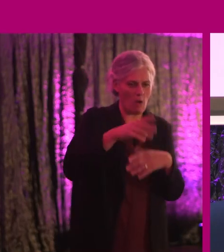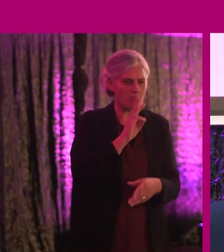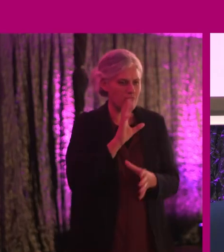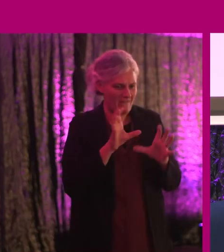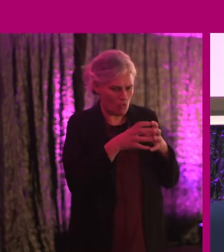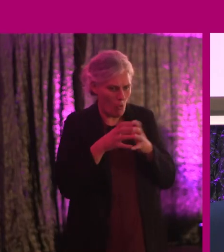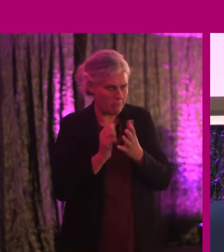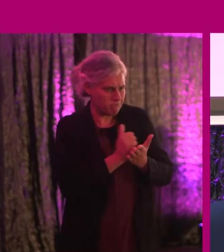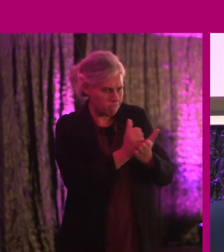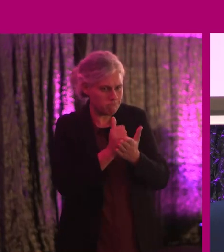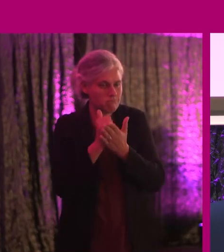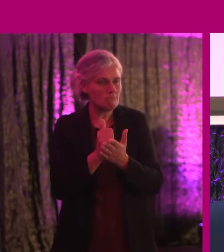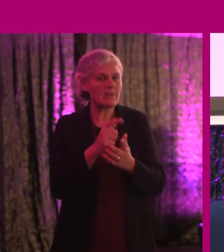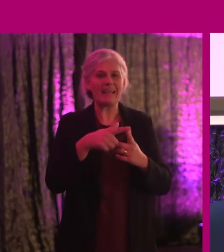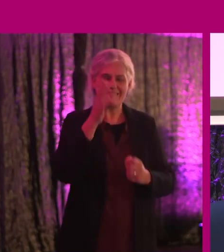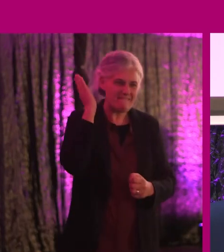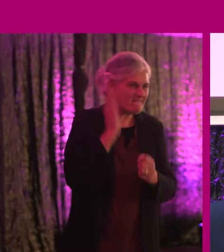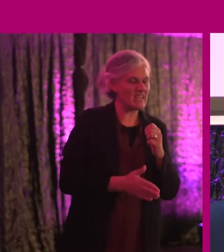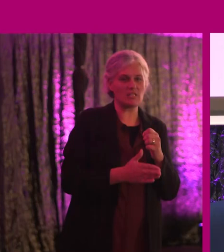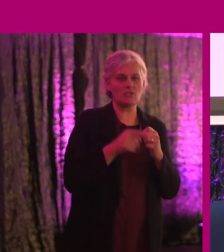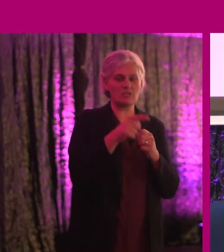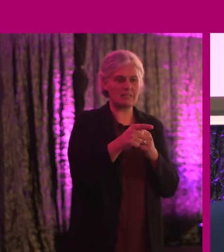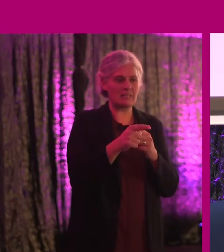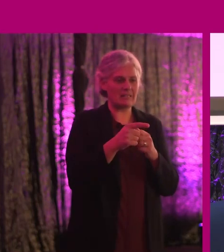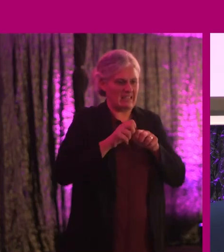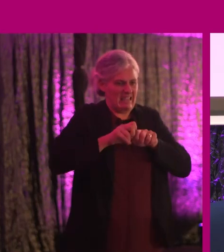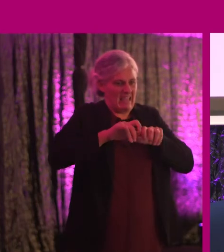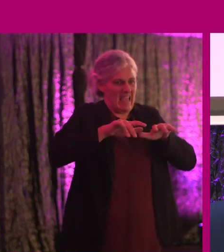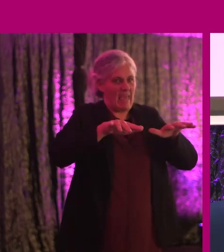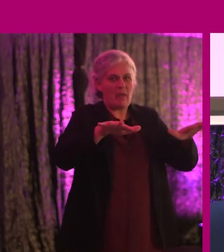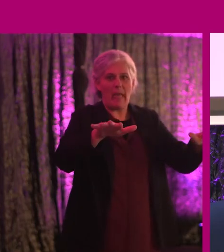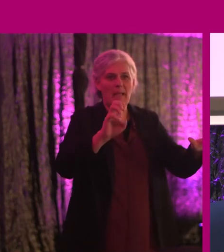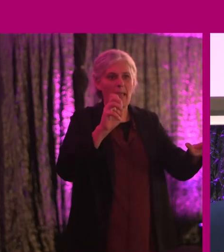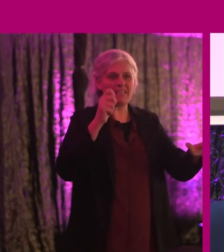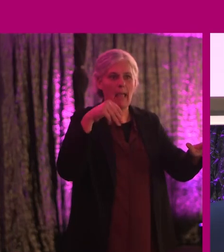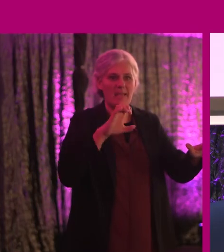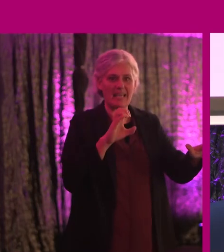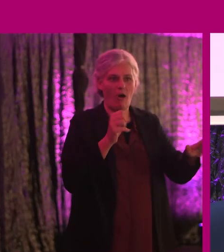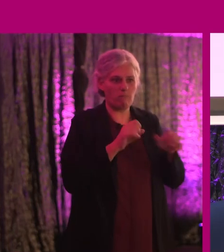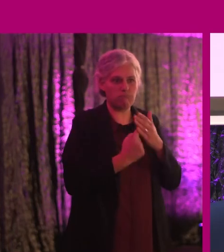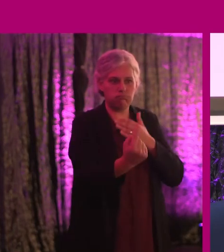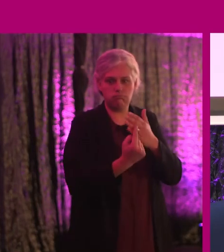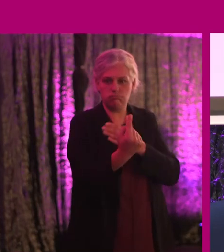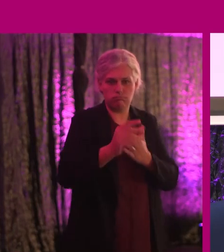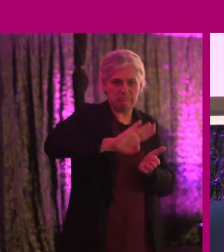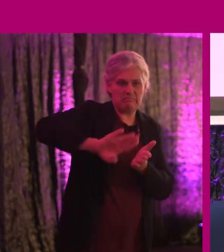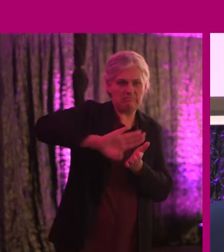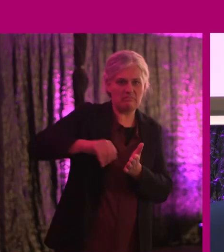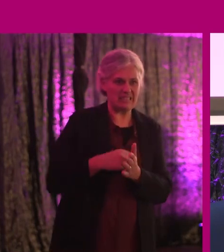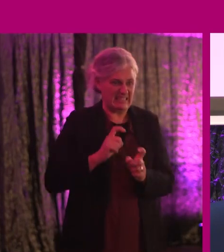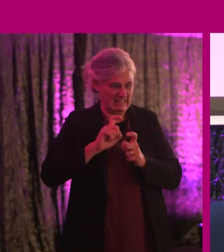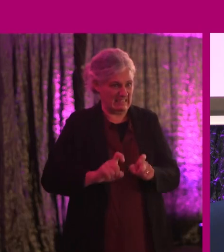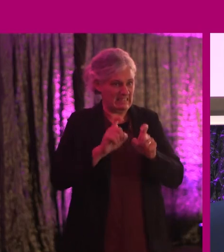and end this pandemic of exclusion that has sat in our society for so long.